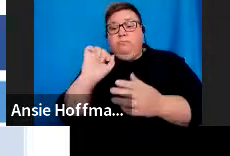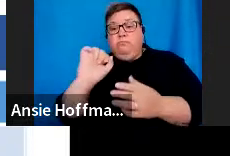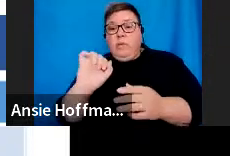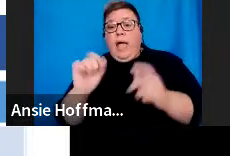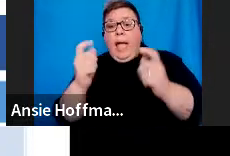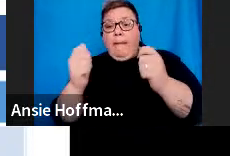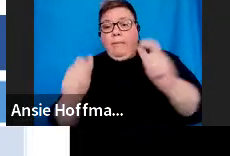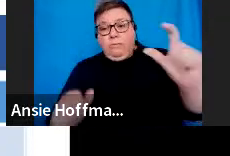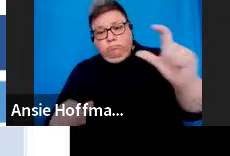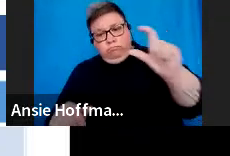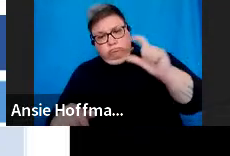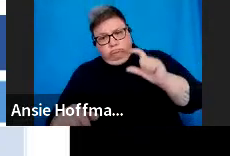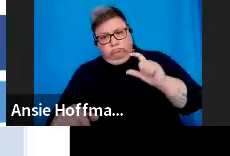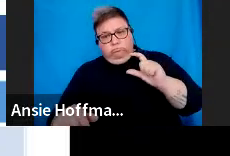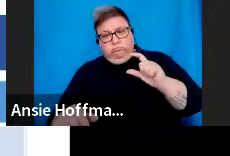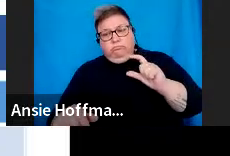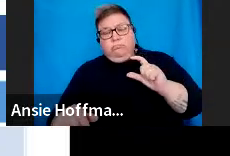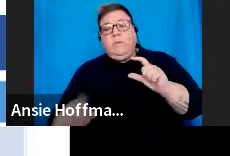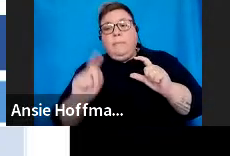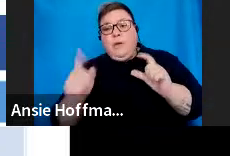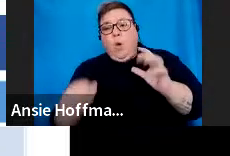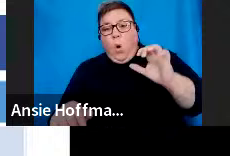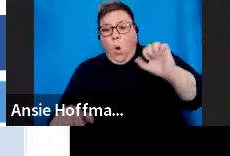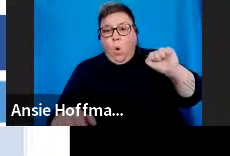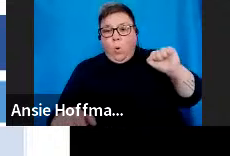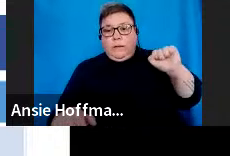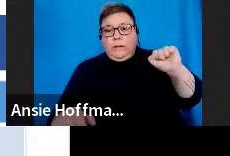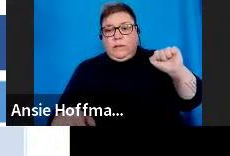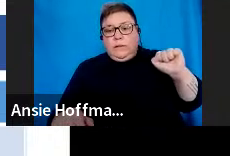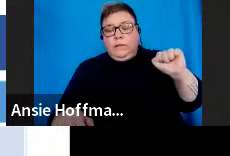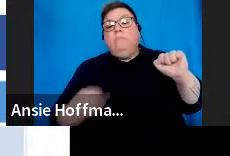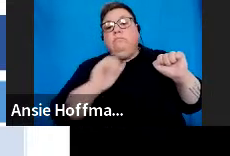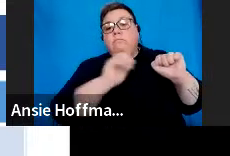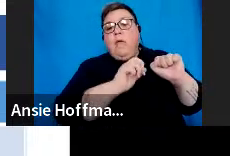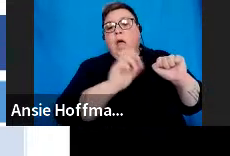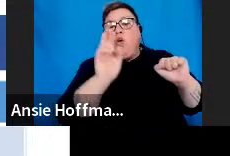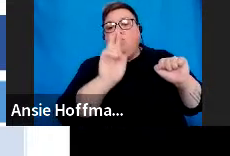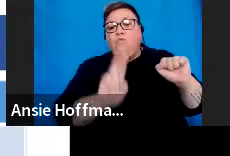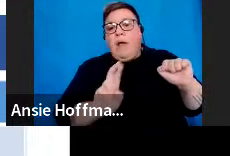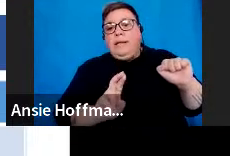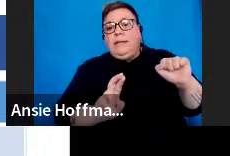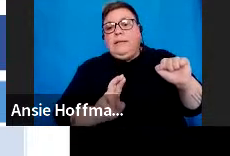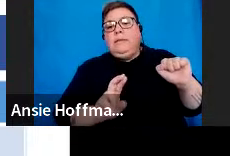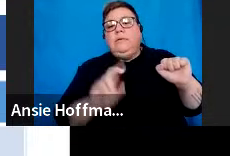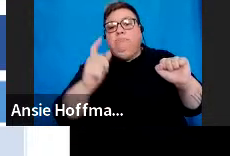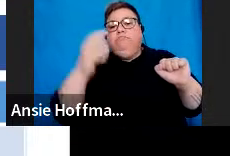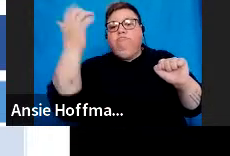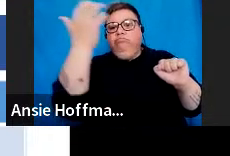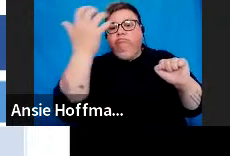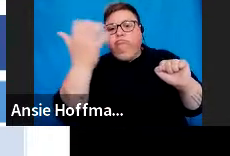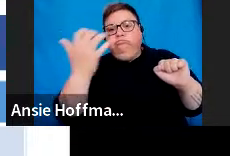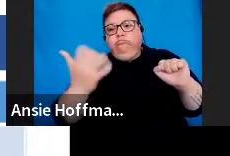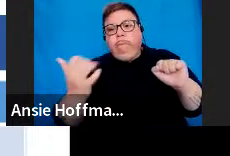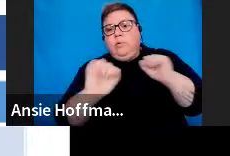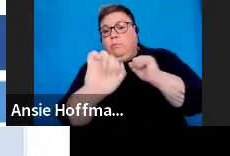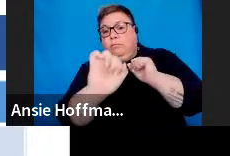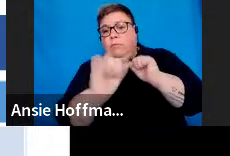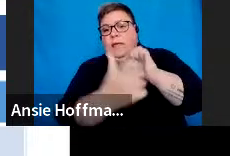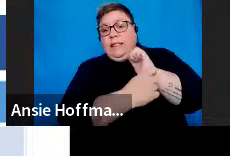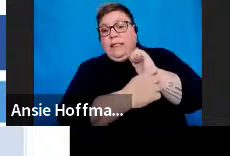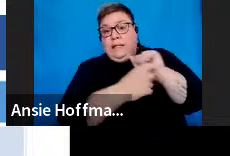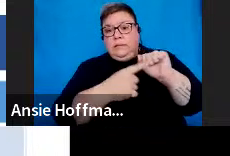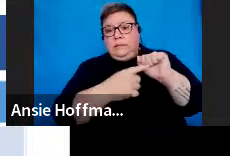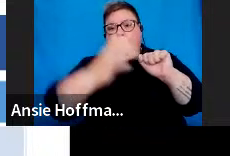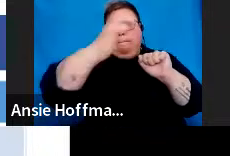a certain amount that must be withheld or a certain rate that must be used to calculate the tax that must be deducted and paid